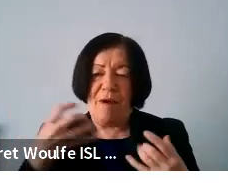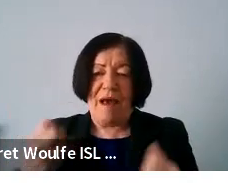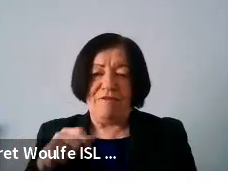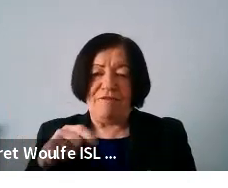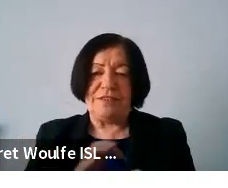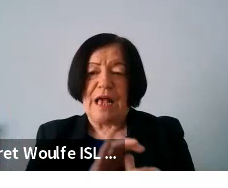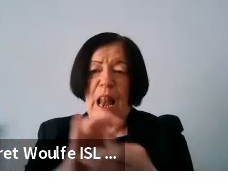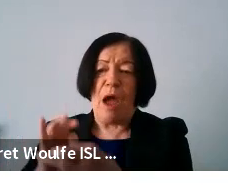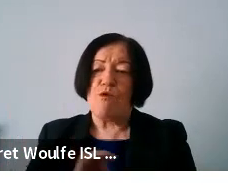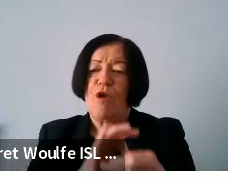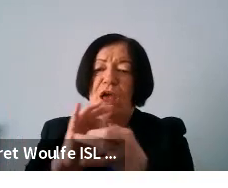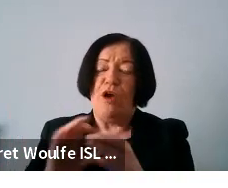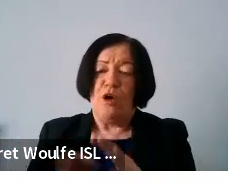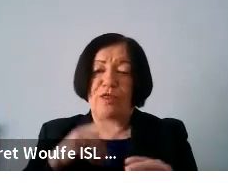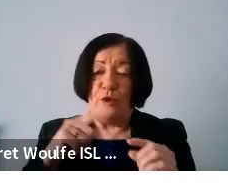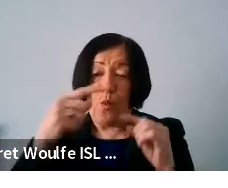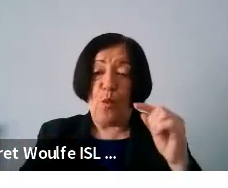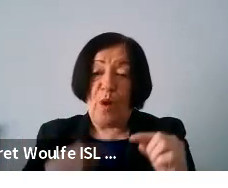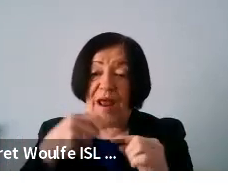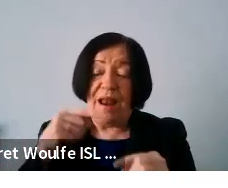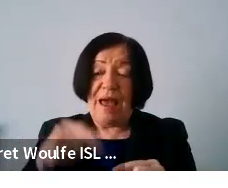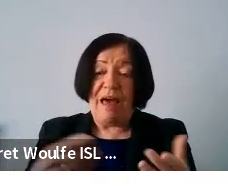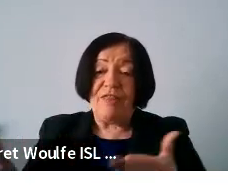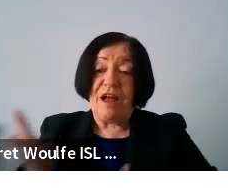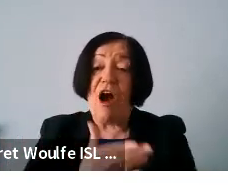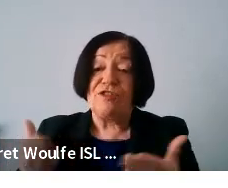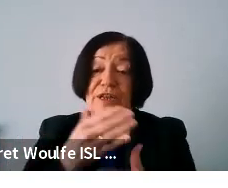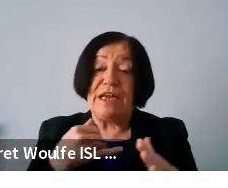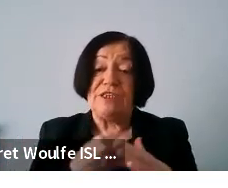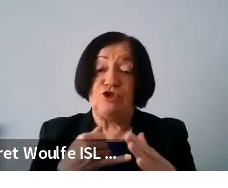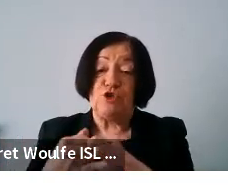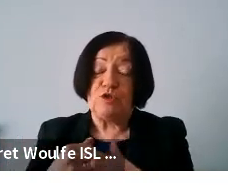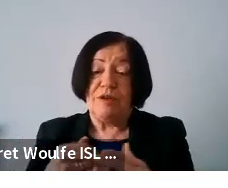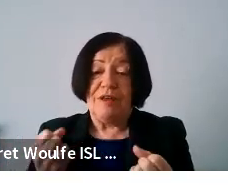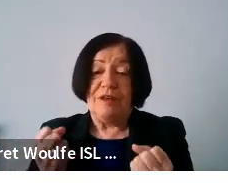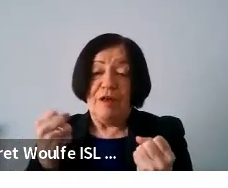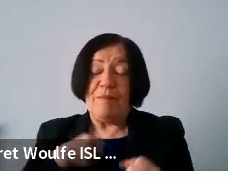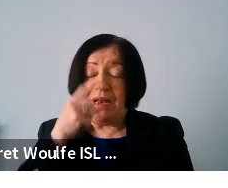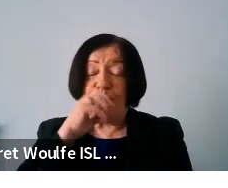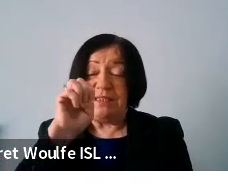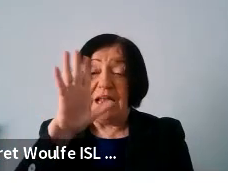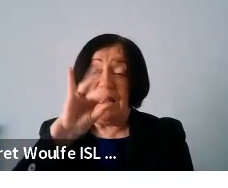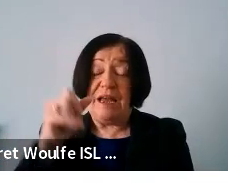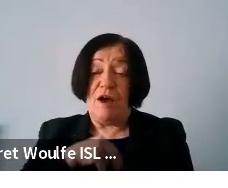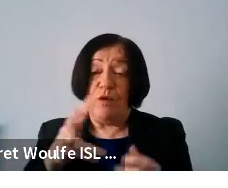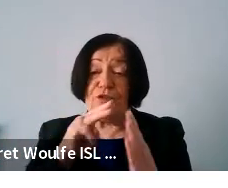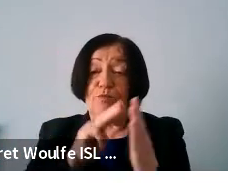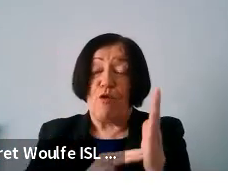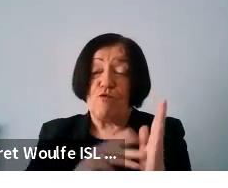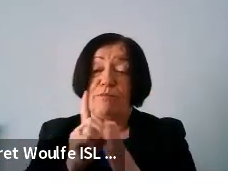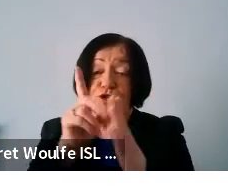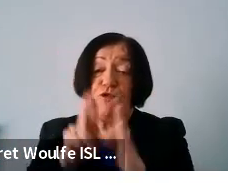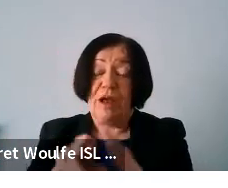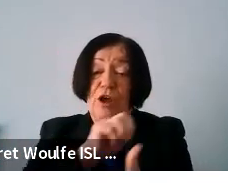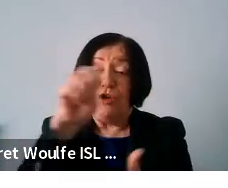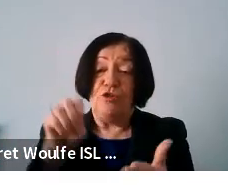collaboration with the wheel and the consultation institute so my name is elisa and i work as the program director on